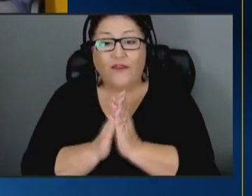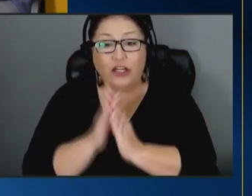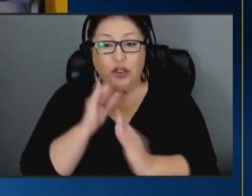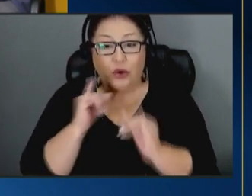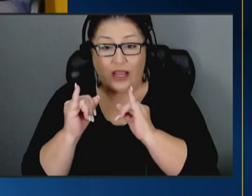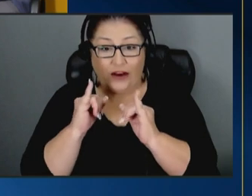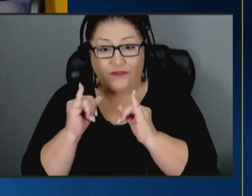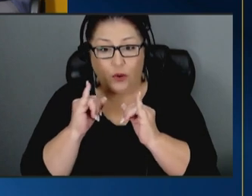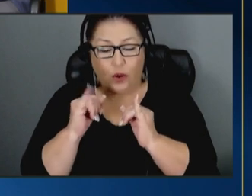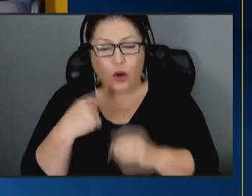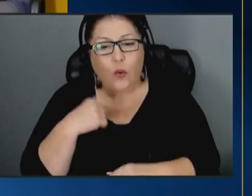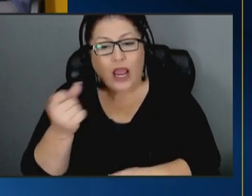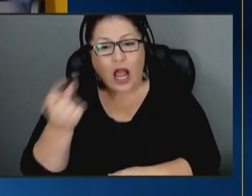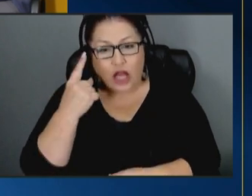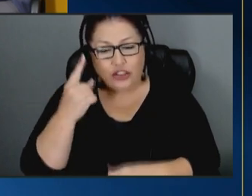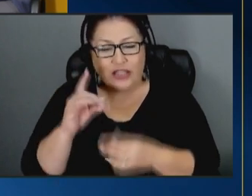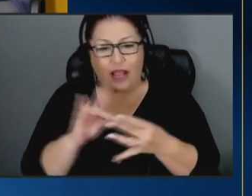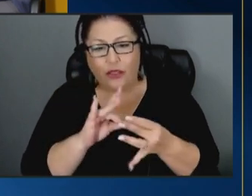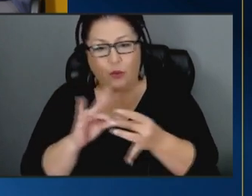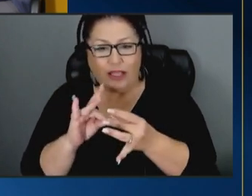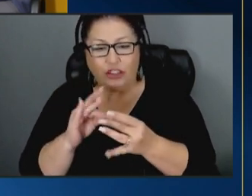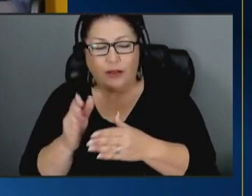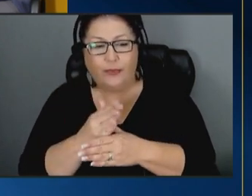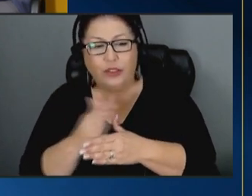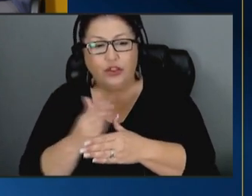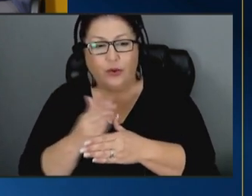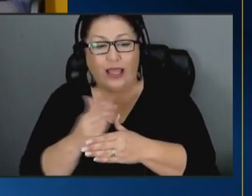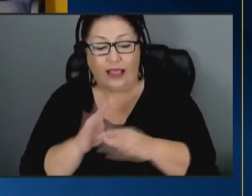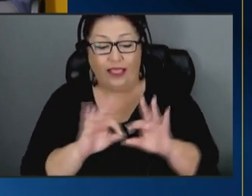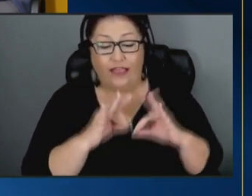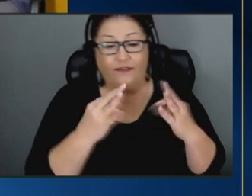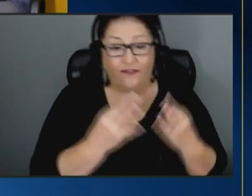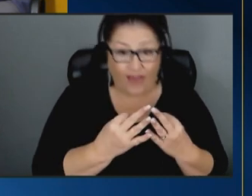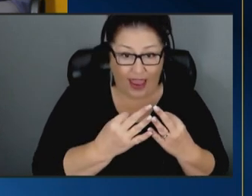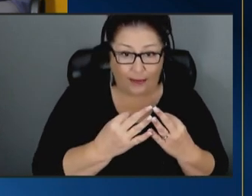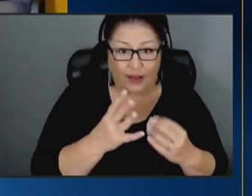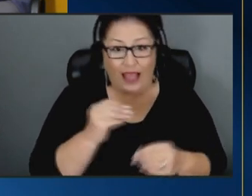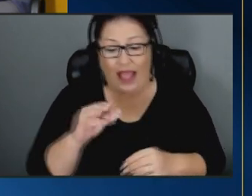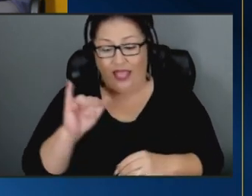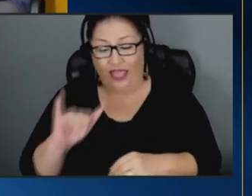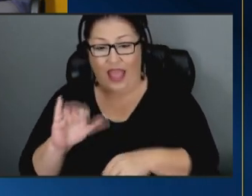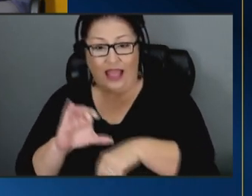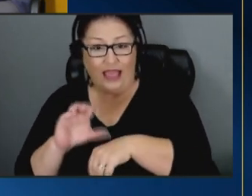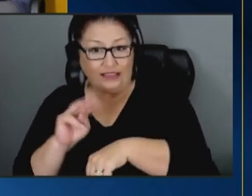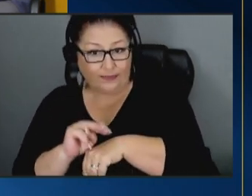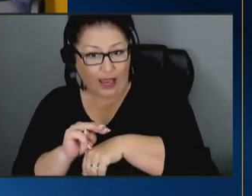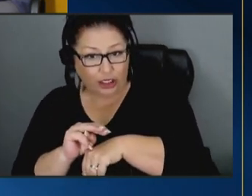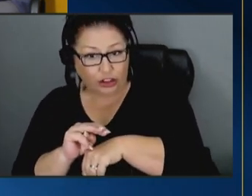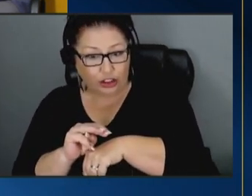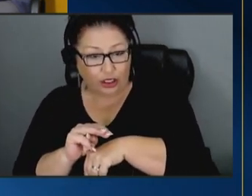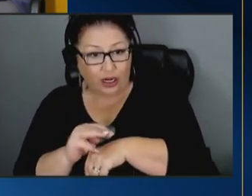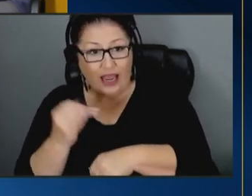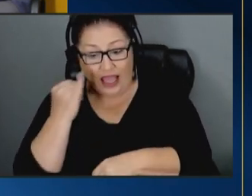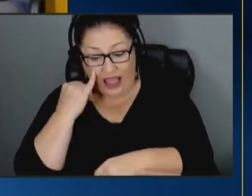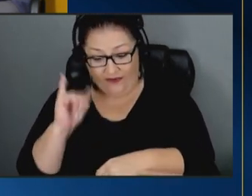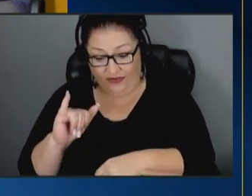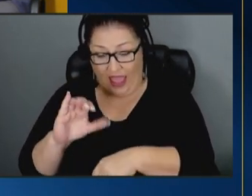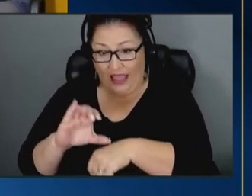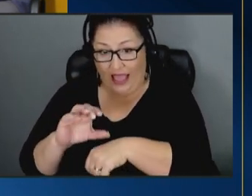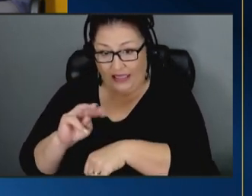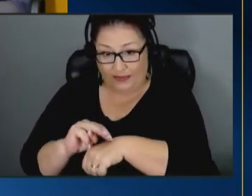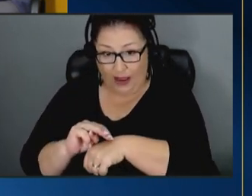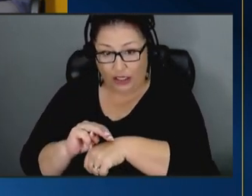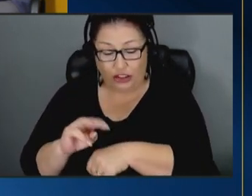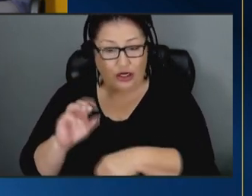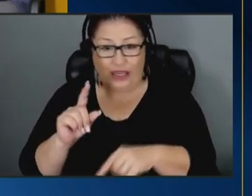we understood the relationship between the family and that case manager that if that case manager could